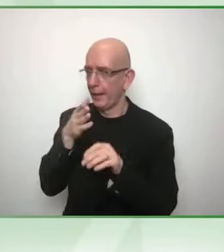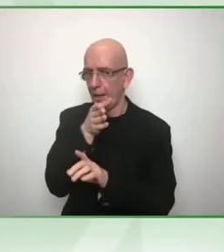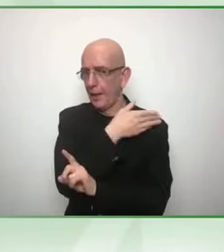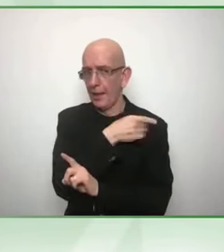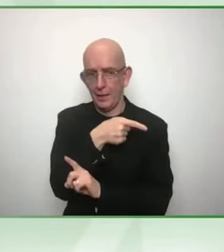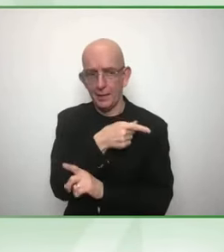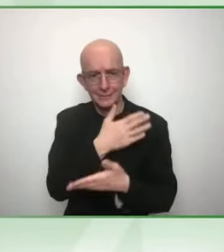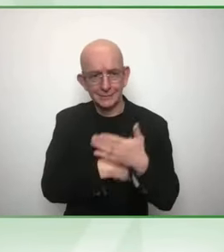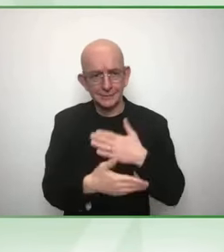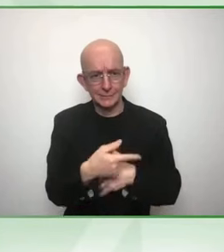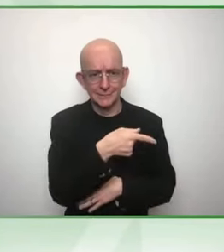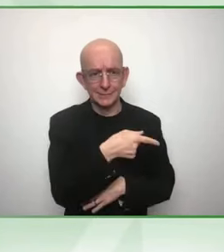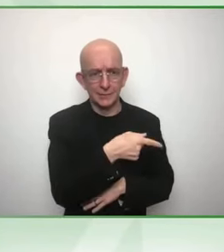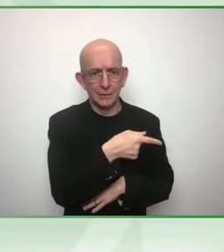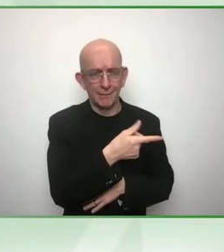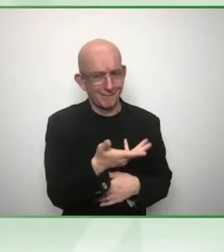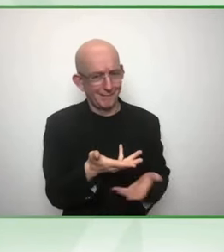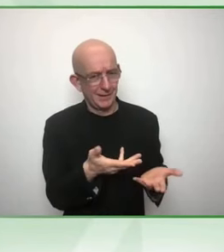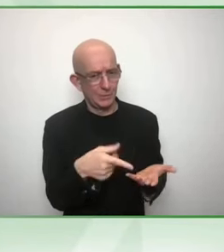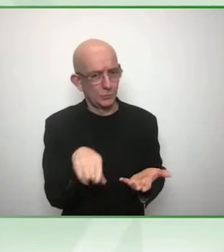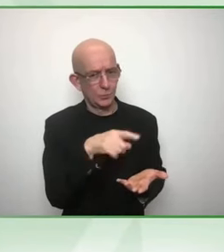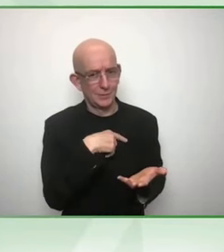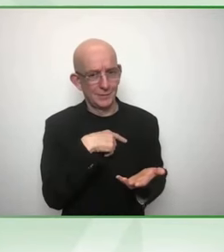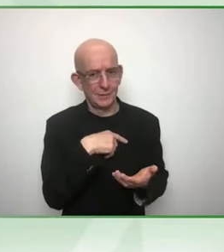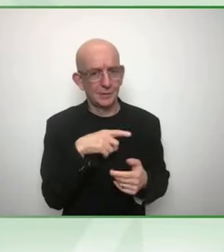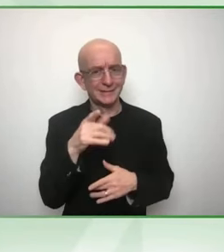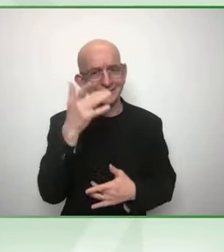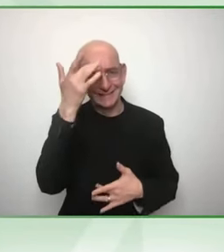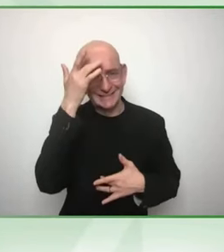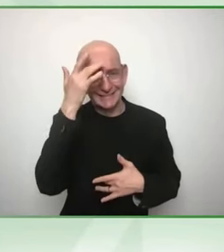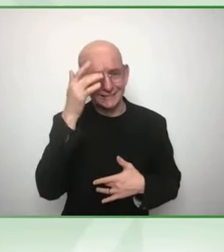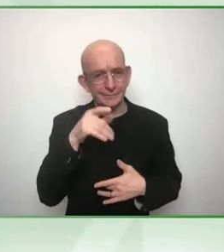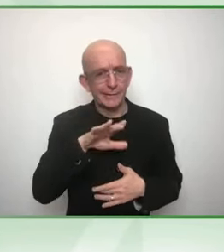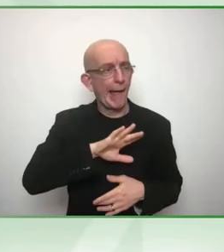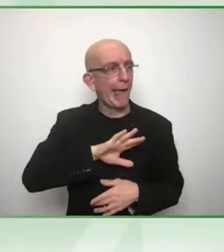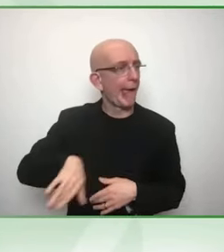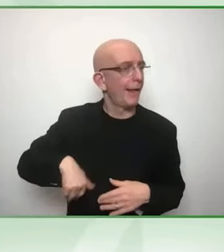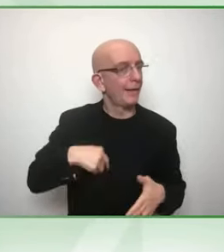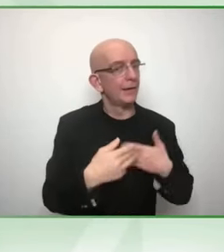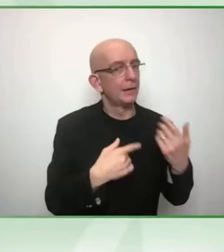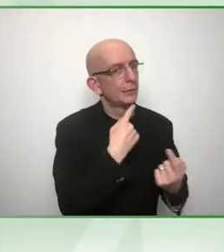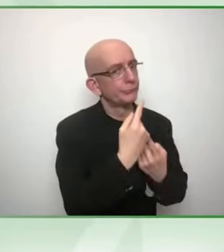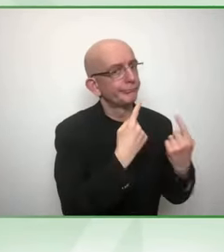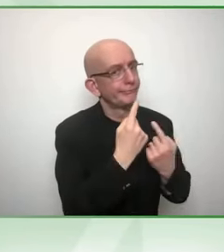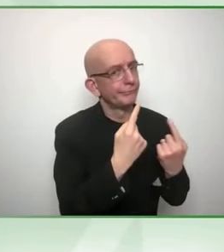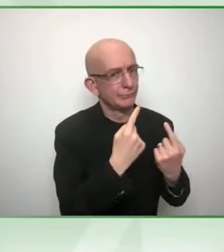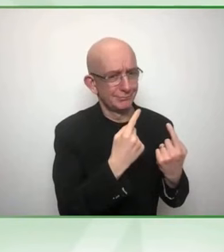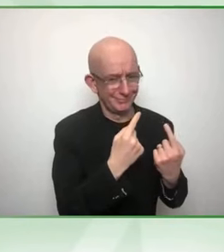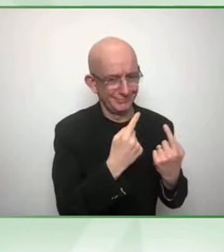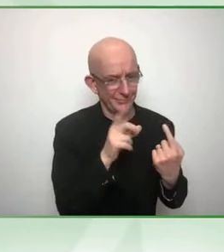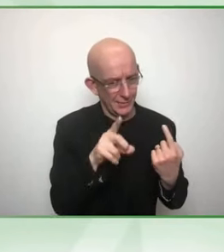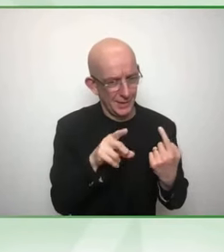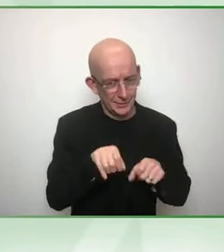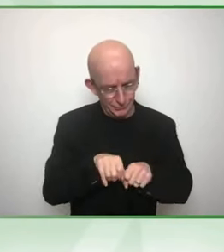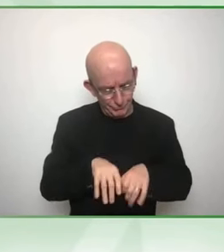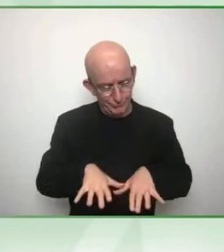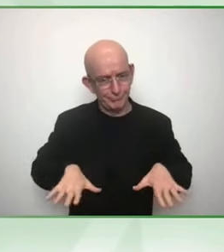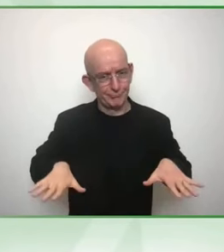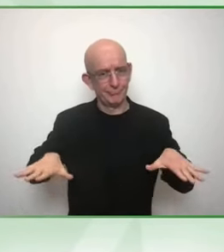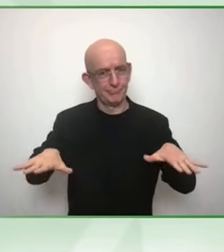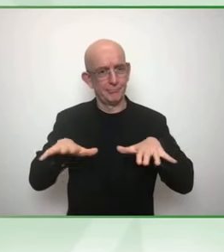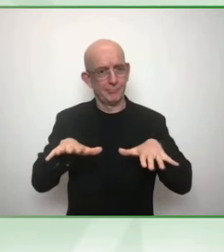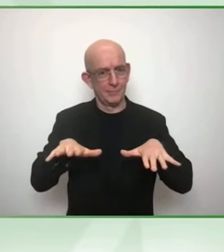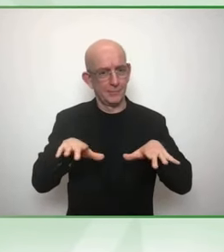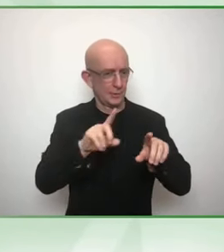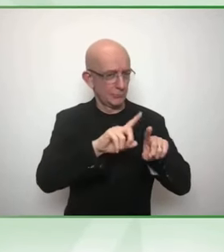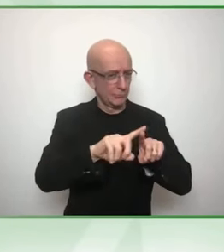But it is extraordinary that in 2021 at COP, and I said this in our opening, that a Minister